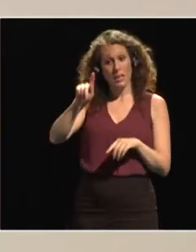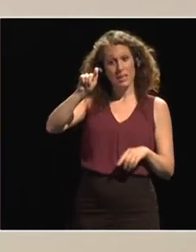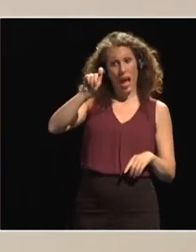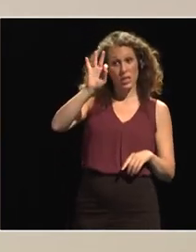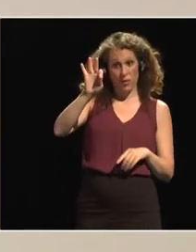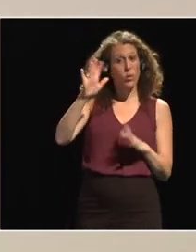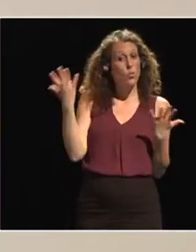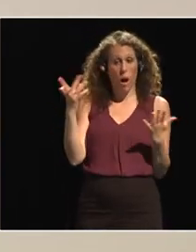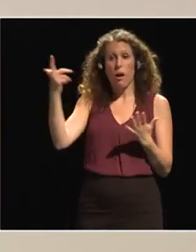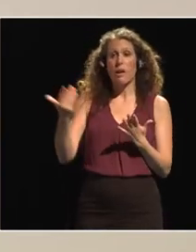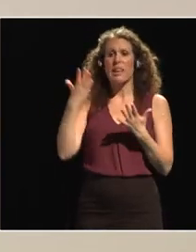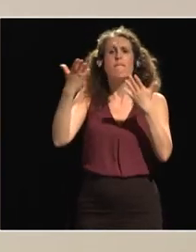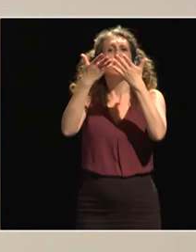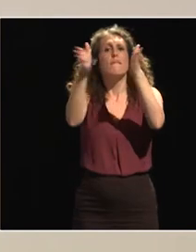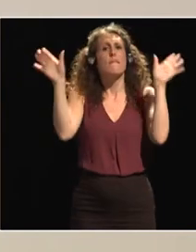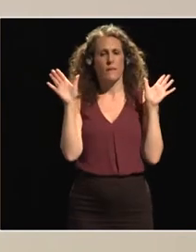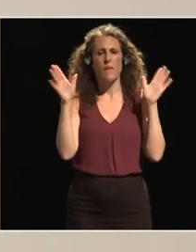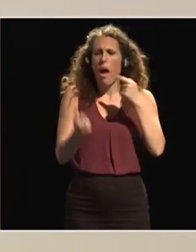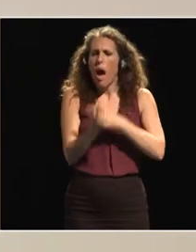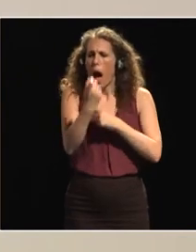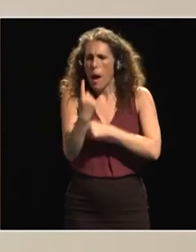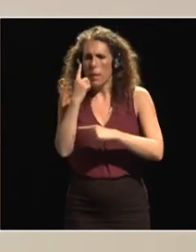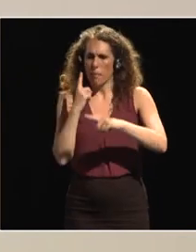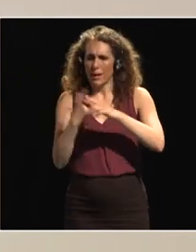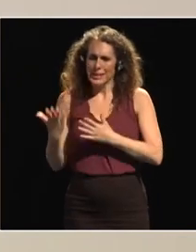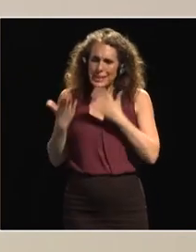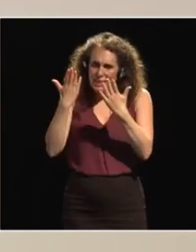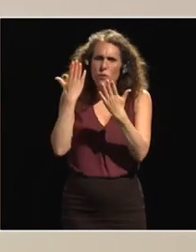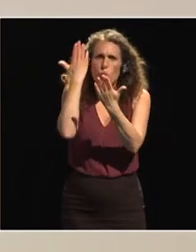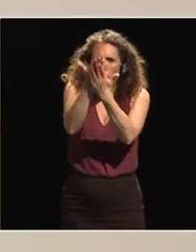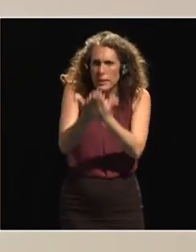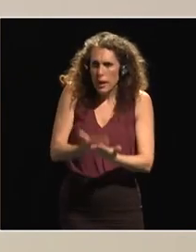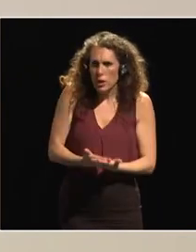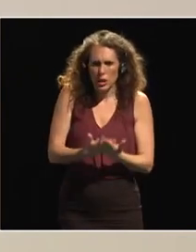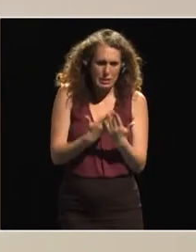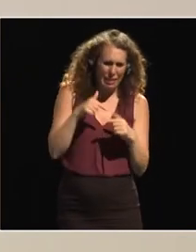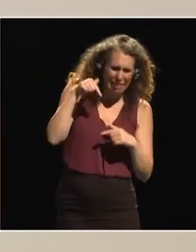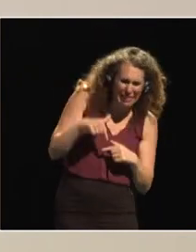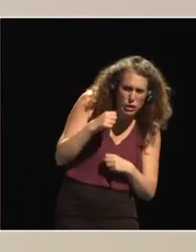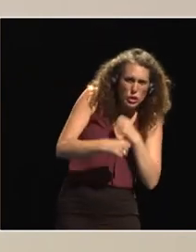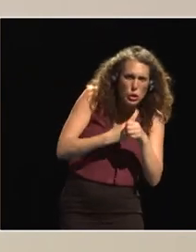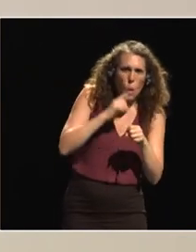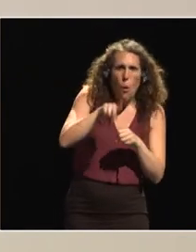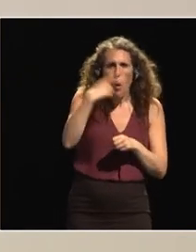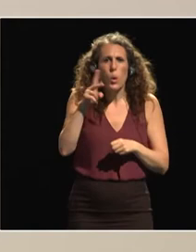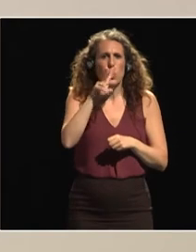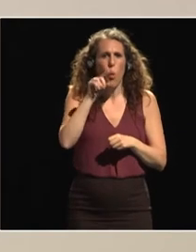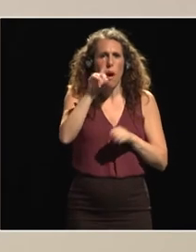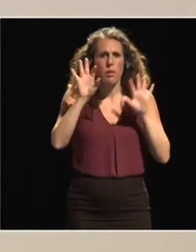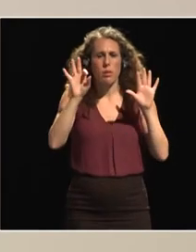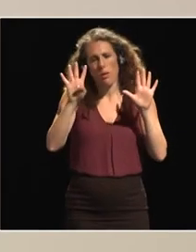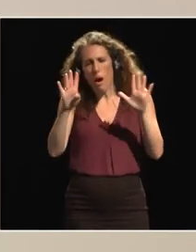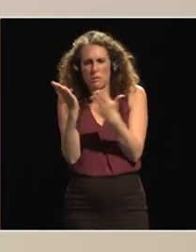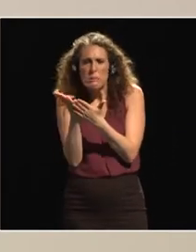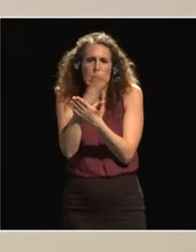provide an overview of what needs to happen and provide some recommendations by the end of this year or early next year and I look forward to the